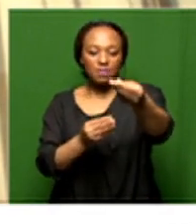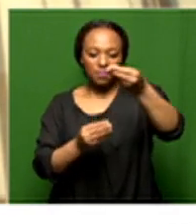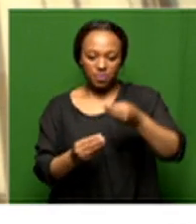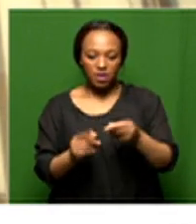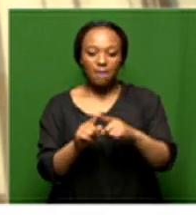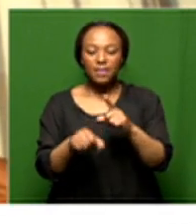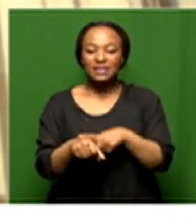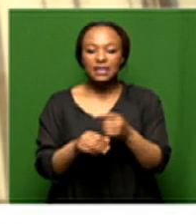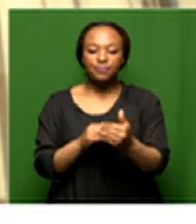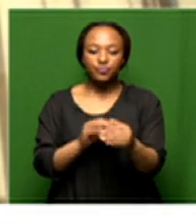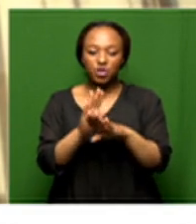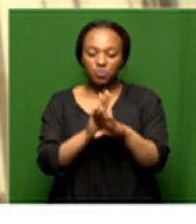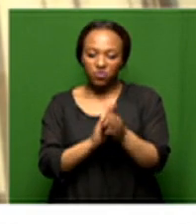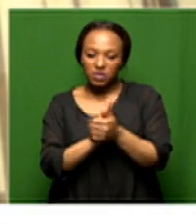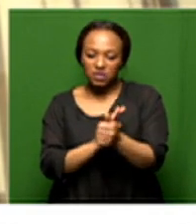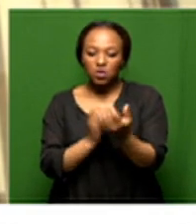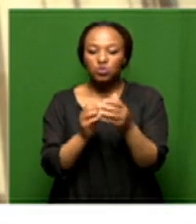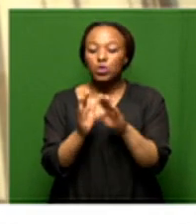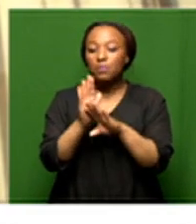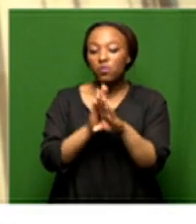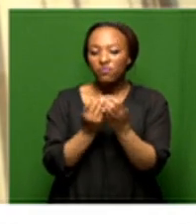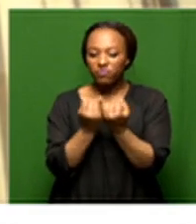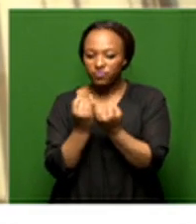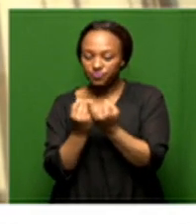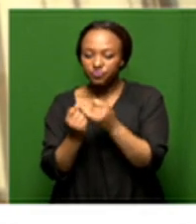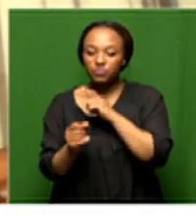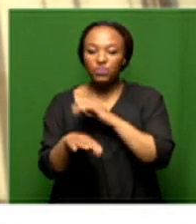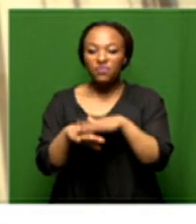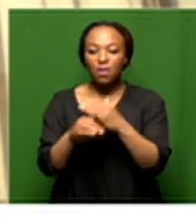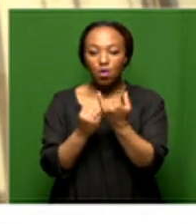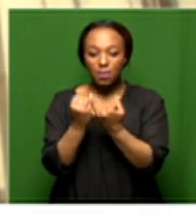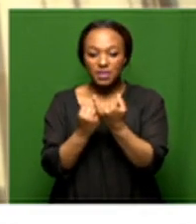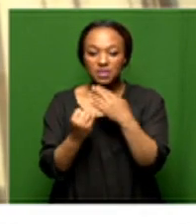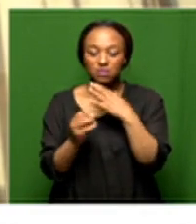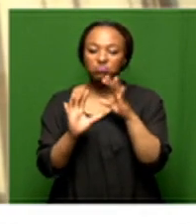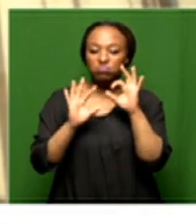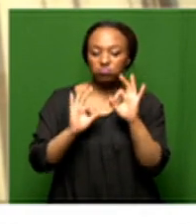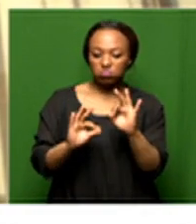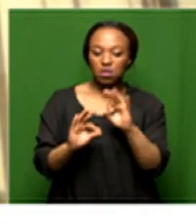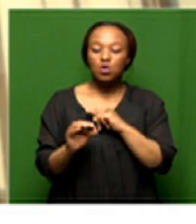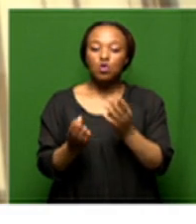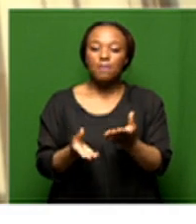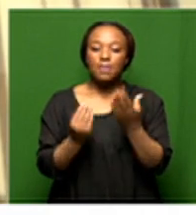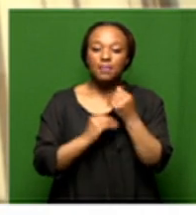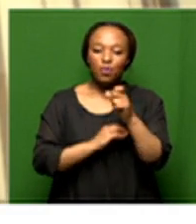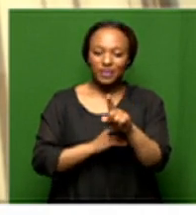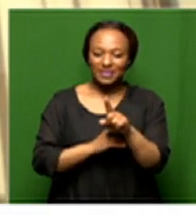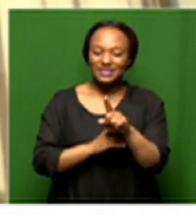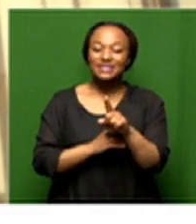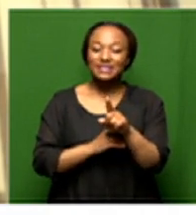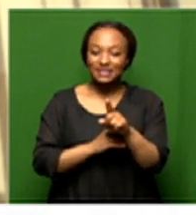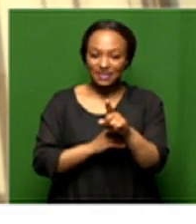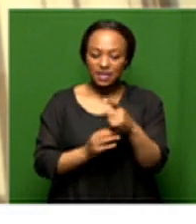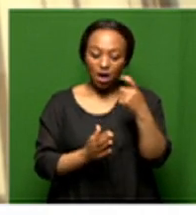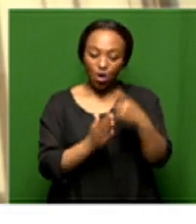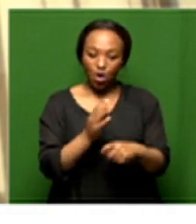improve their skills we improve competitiveness so if we become more competitive more efficient you find that then the